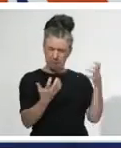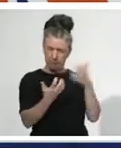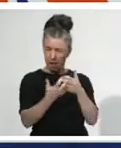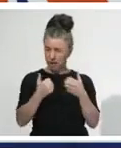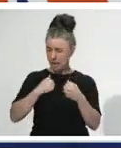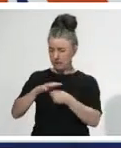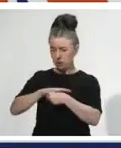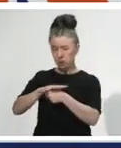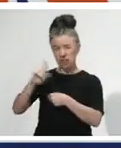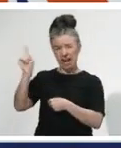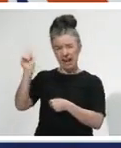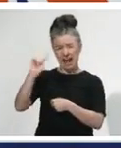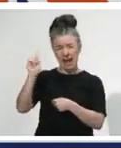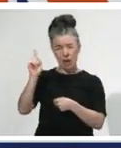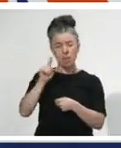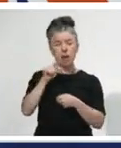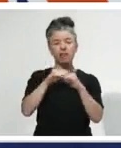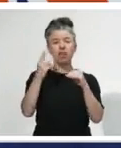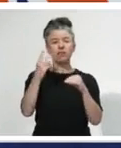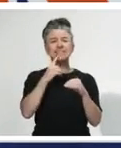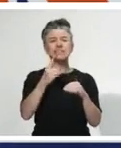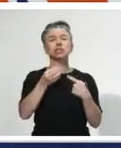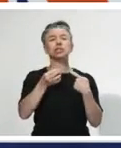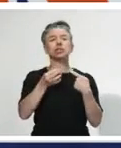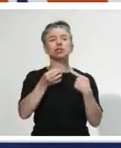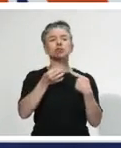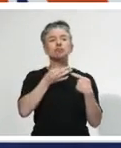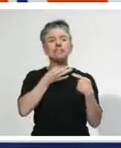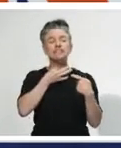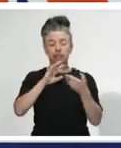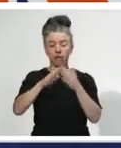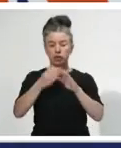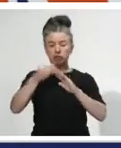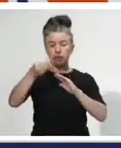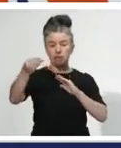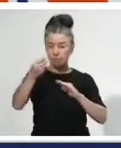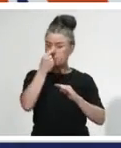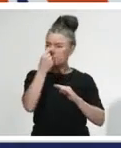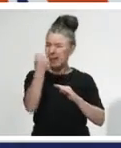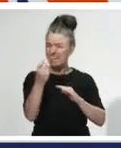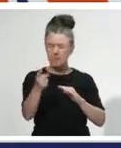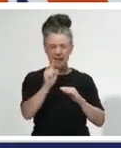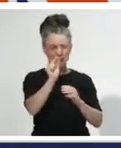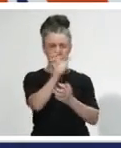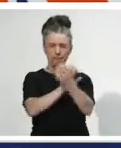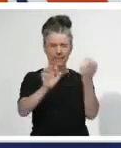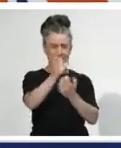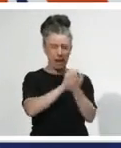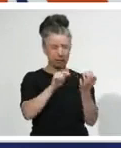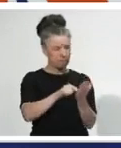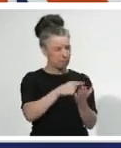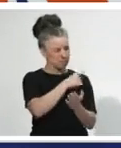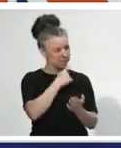isolated cluster outbreaks whereas level three says there is a risk that community transmission might be happening. You seem to have said that that's not the